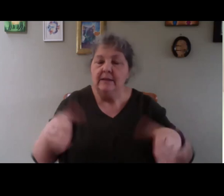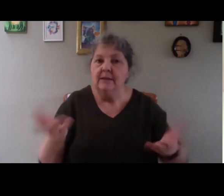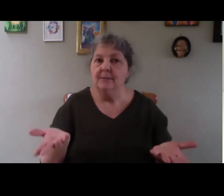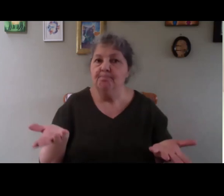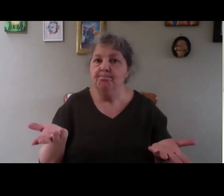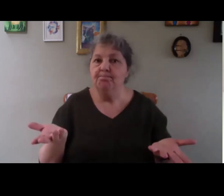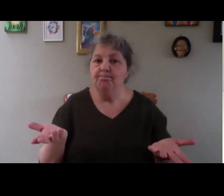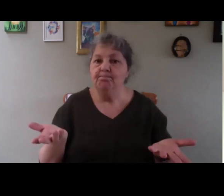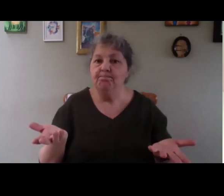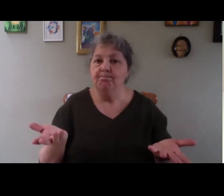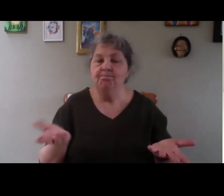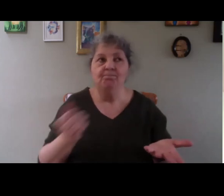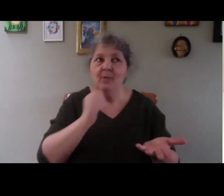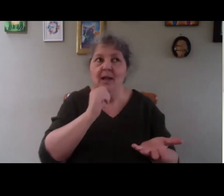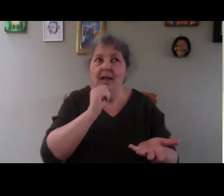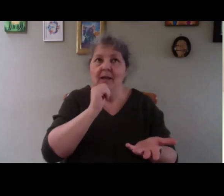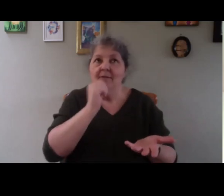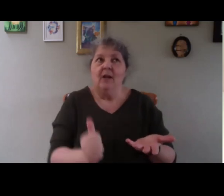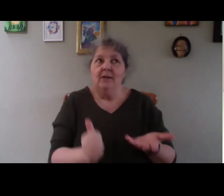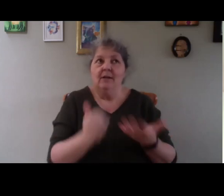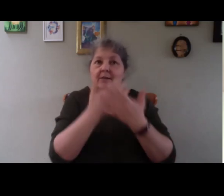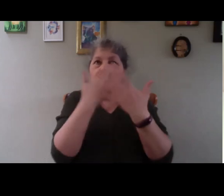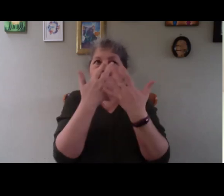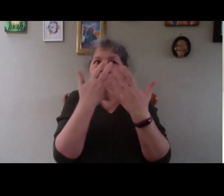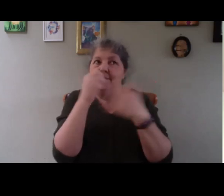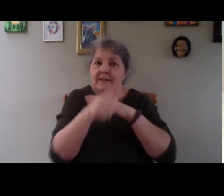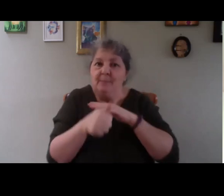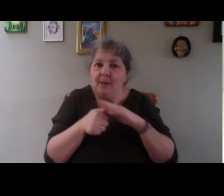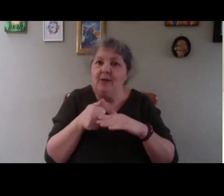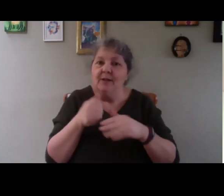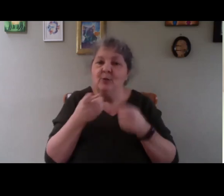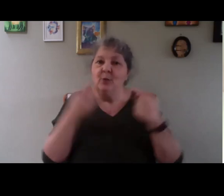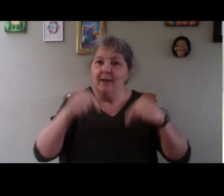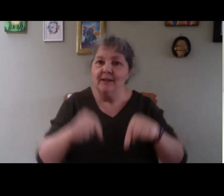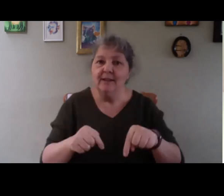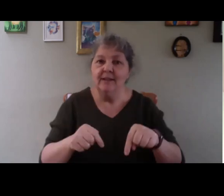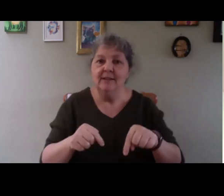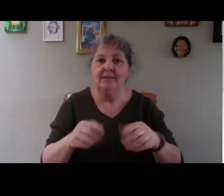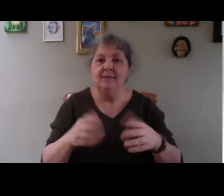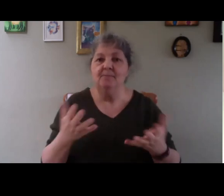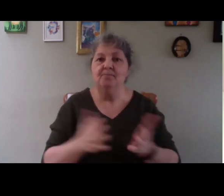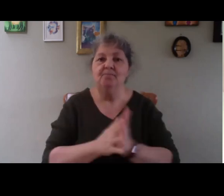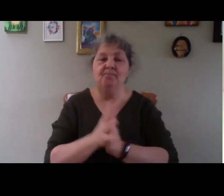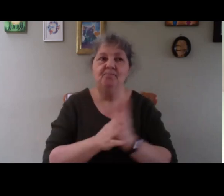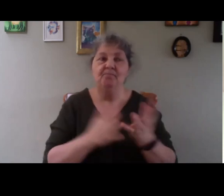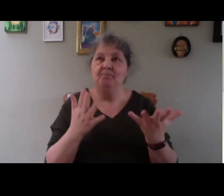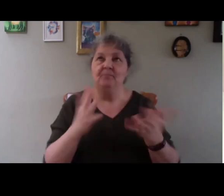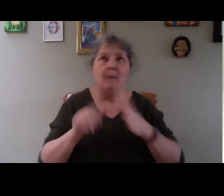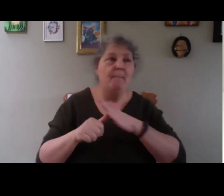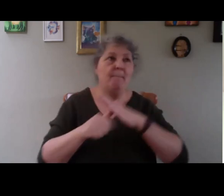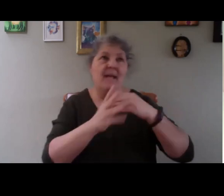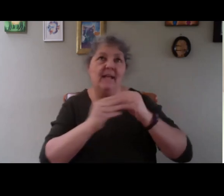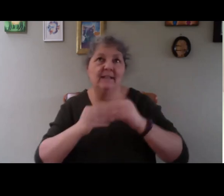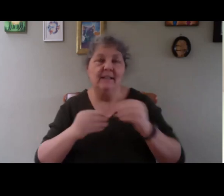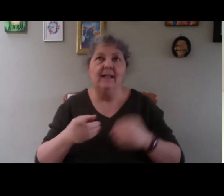I have a lot of experience on vegetable growing, because it's the main thing I have